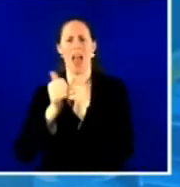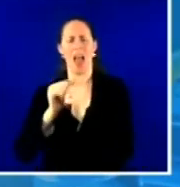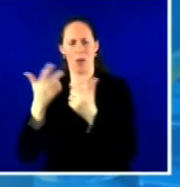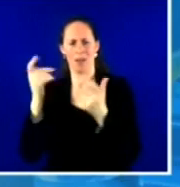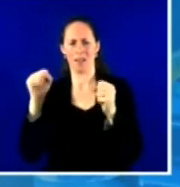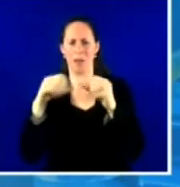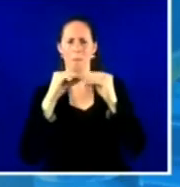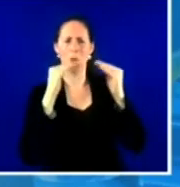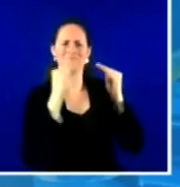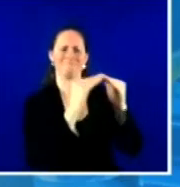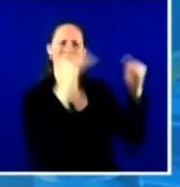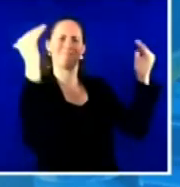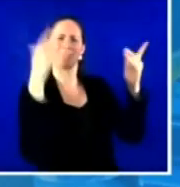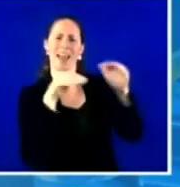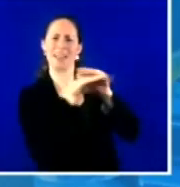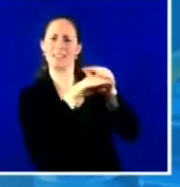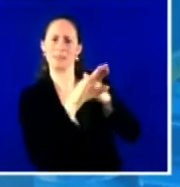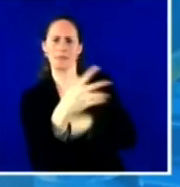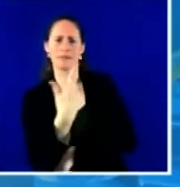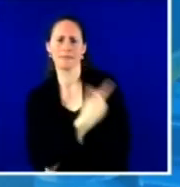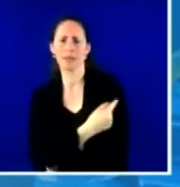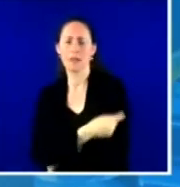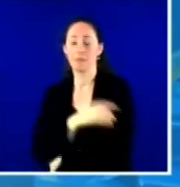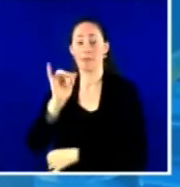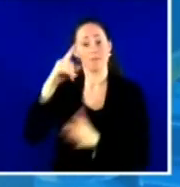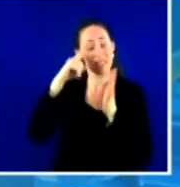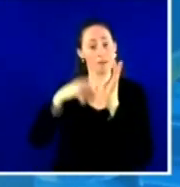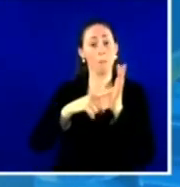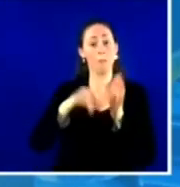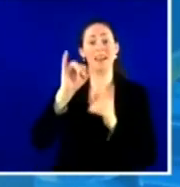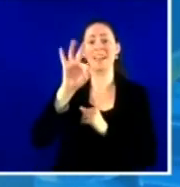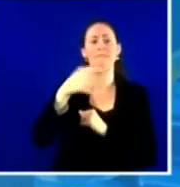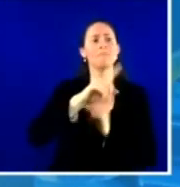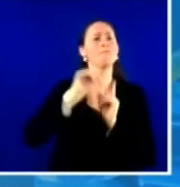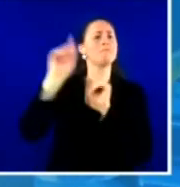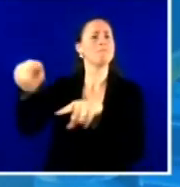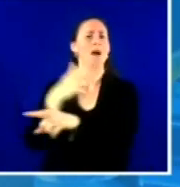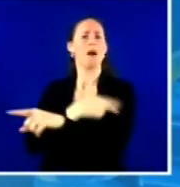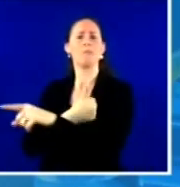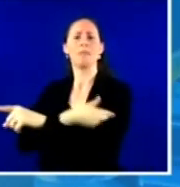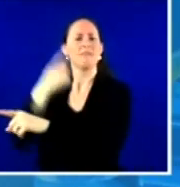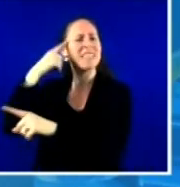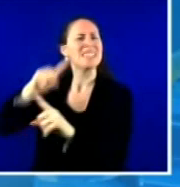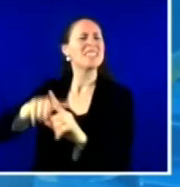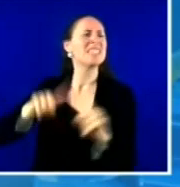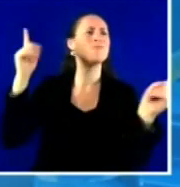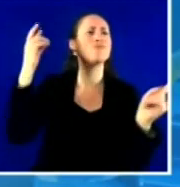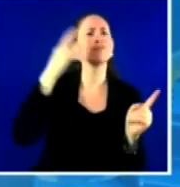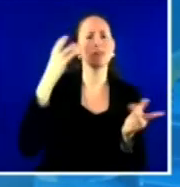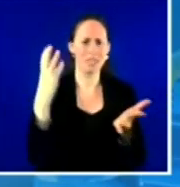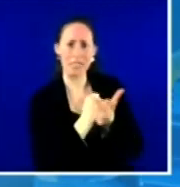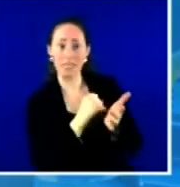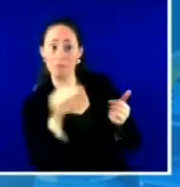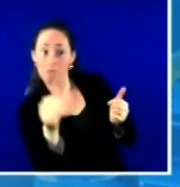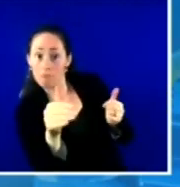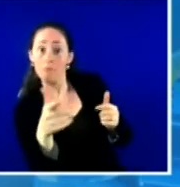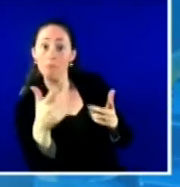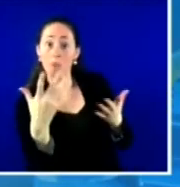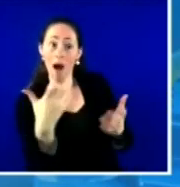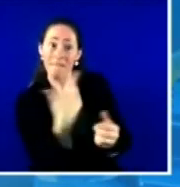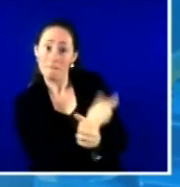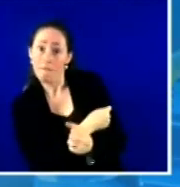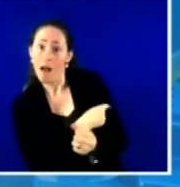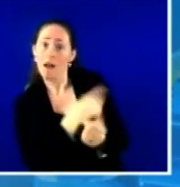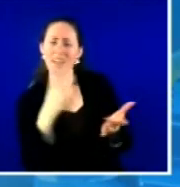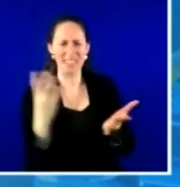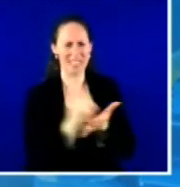hospitals, emergency departments, and urgent care facilities. So with that, I have the great pleasure of introducing two panelists today,